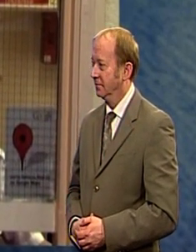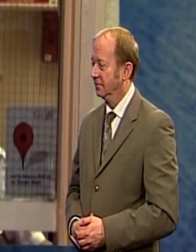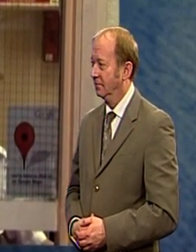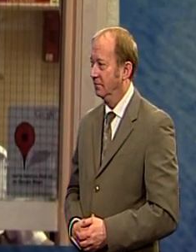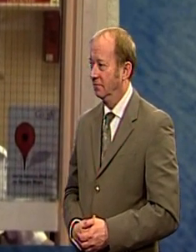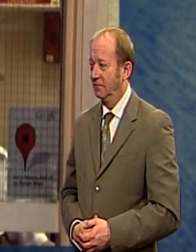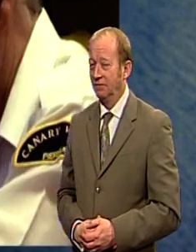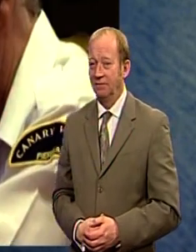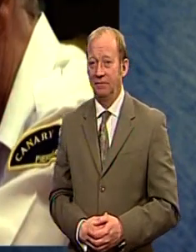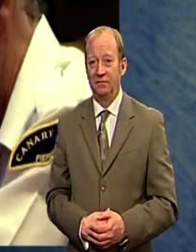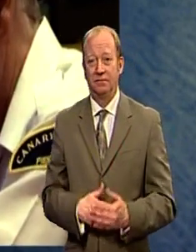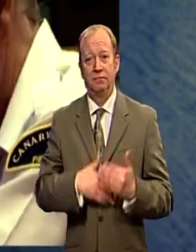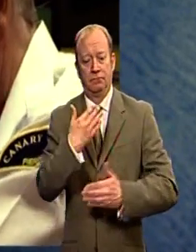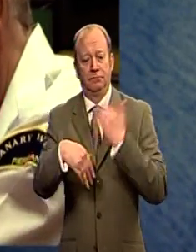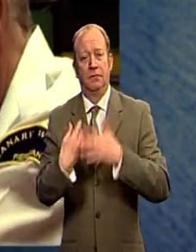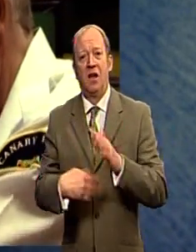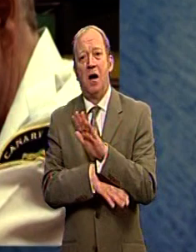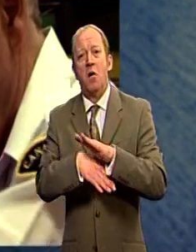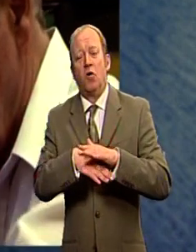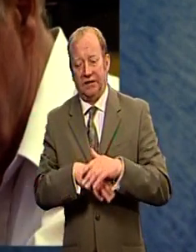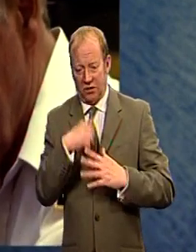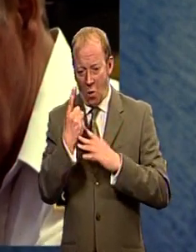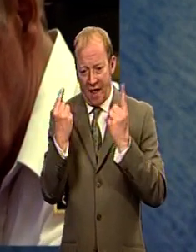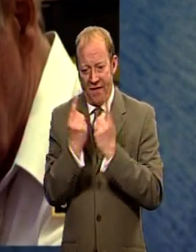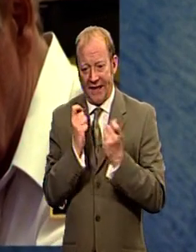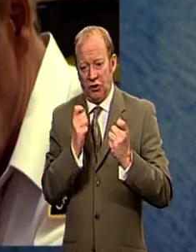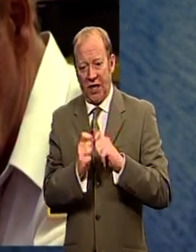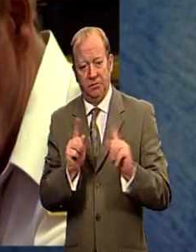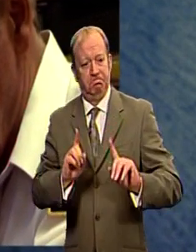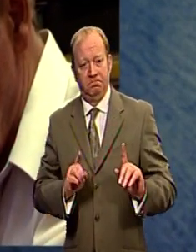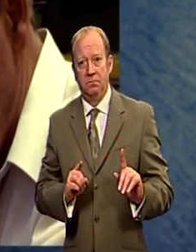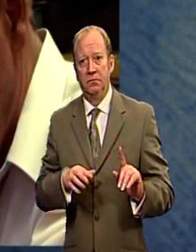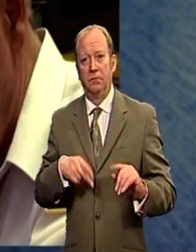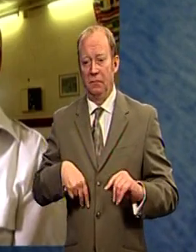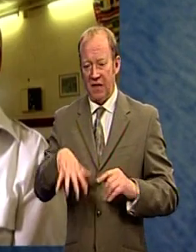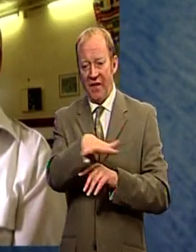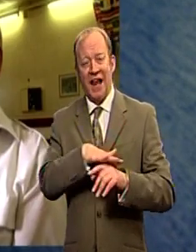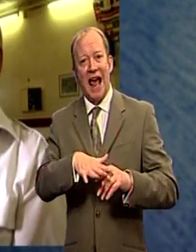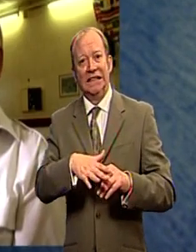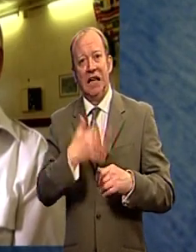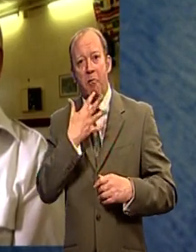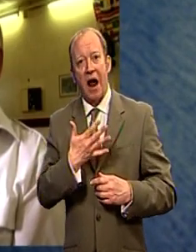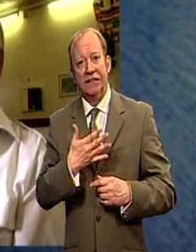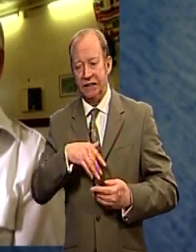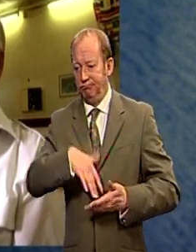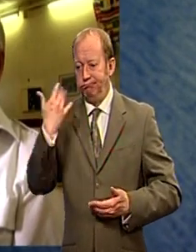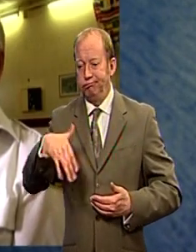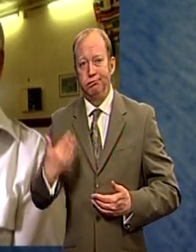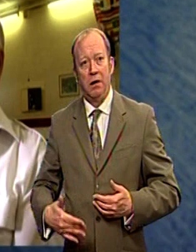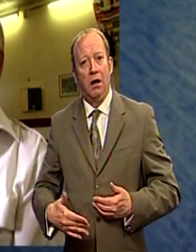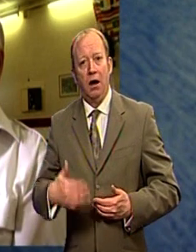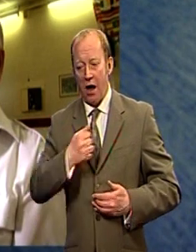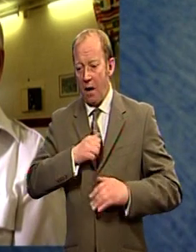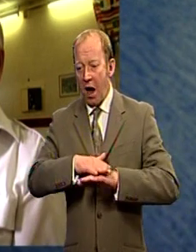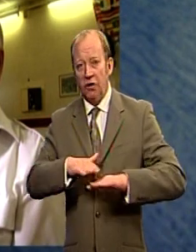As progress moved on, the only thing that changed was the cost of the land. So, in other words, my